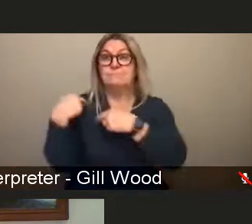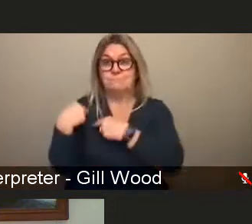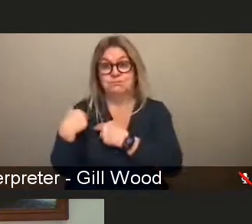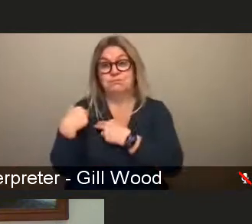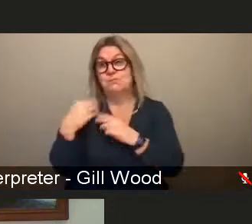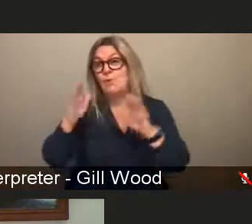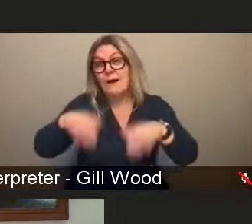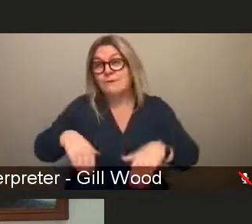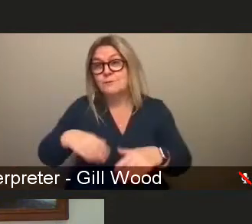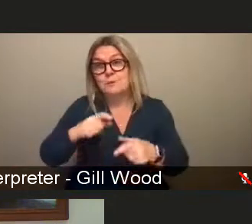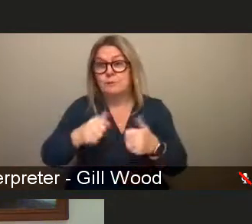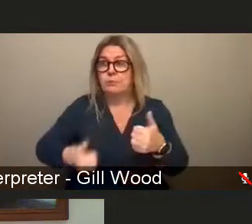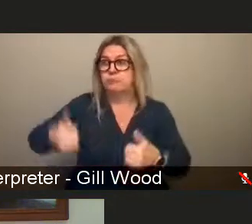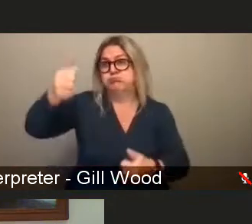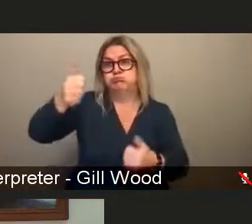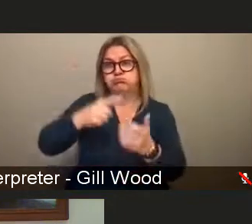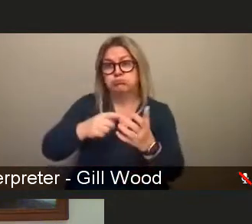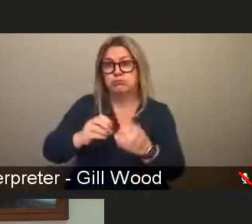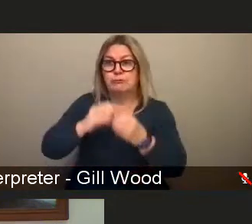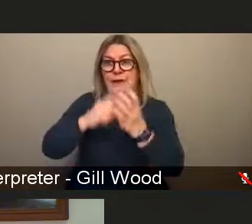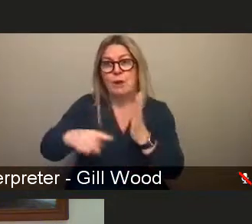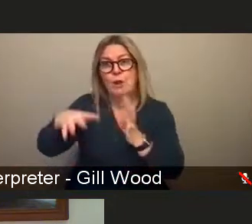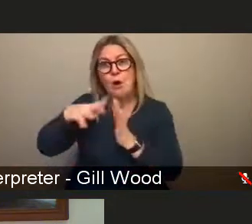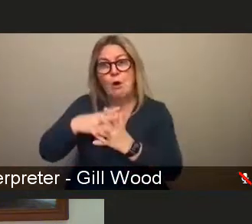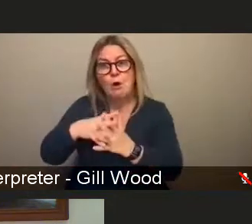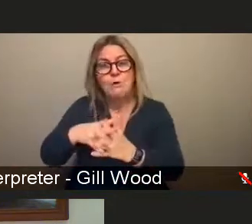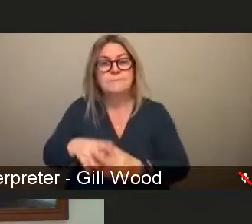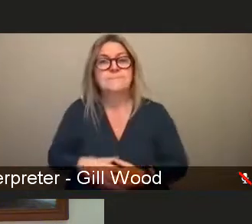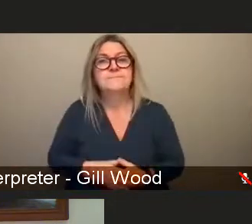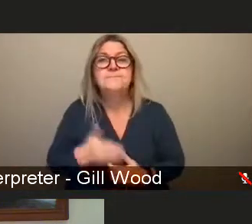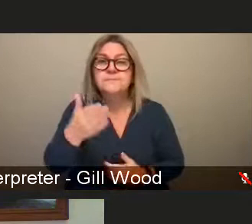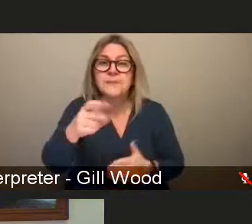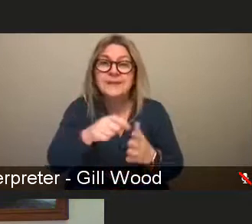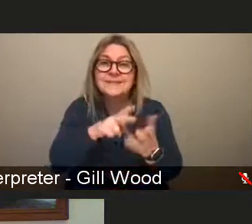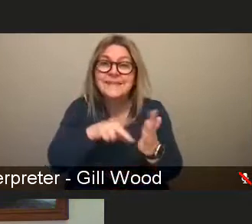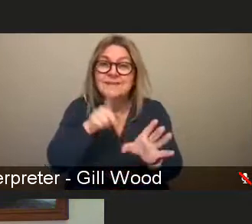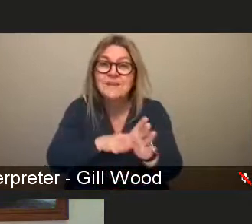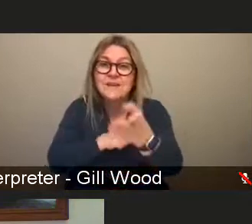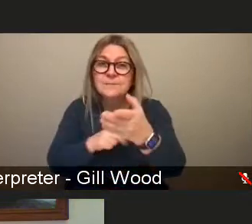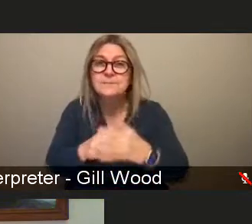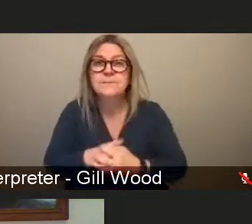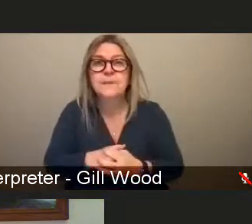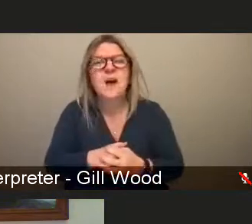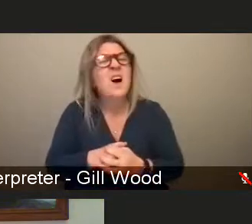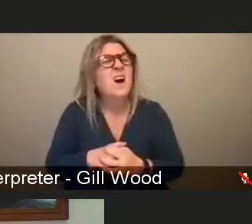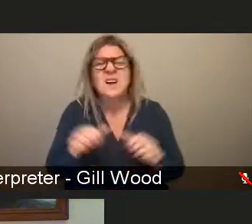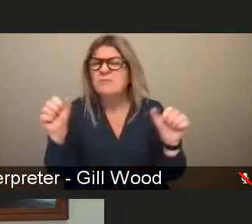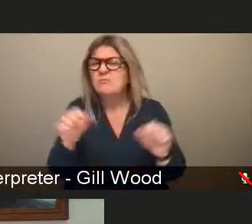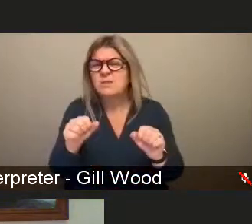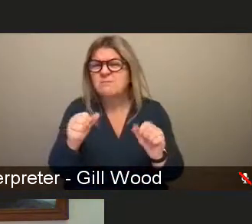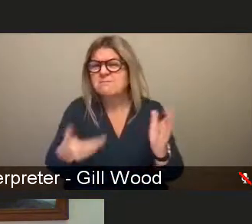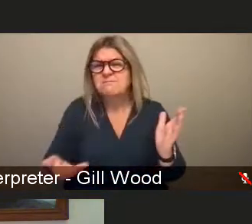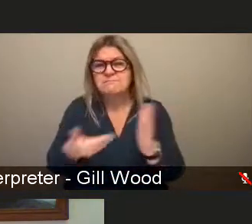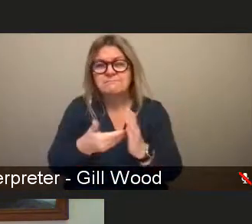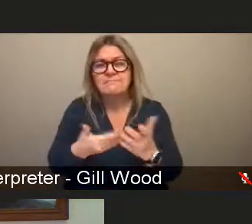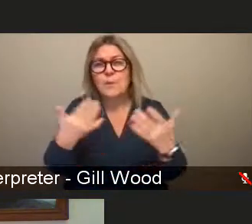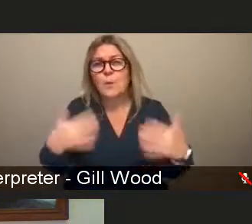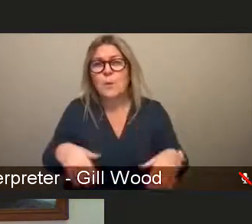lawmakers thank you davy do you like to comment i just add a brief comment that really